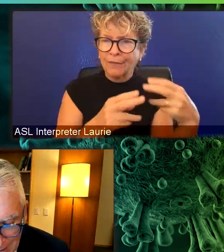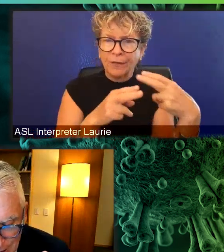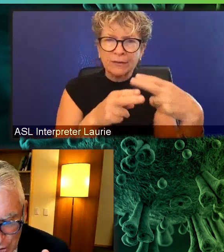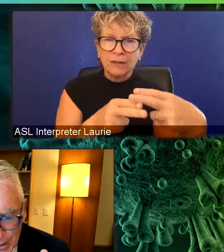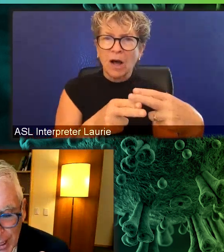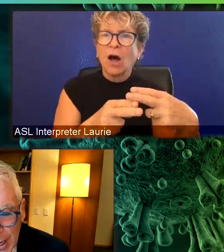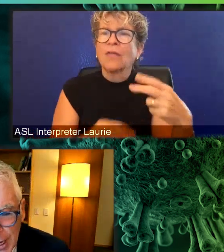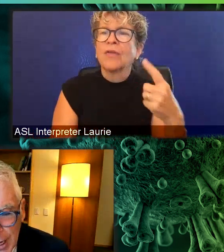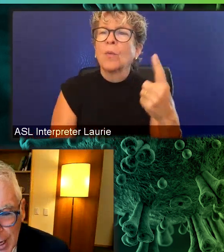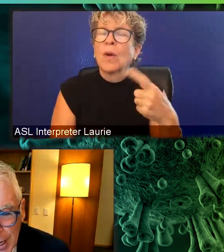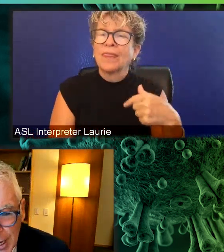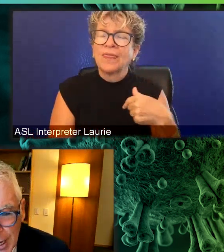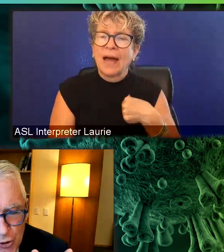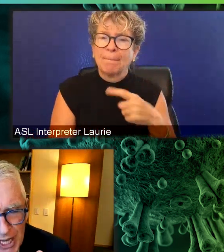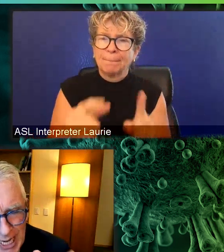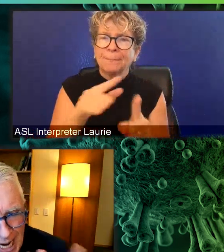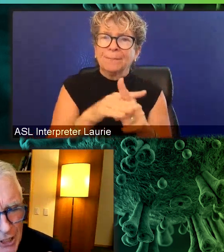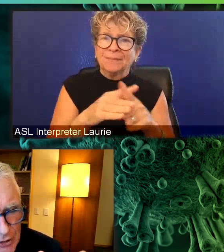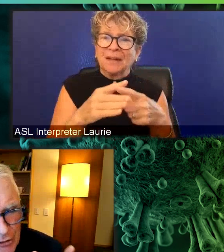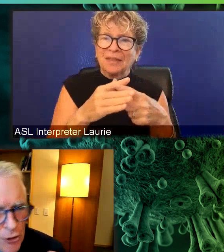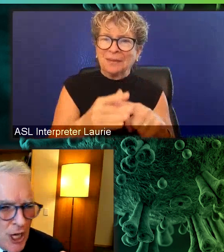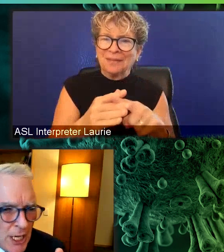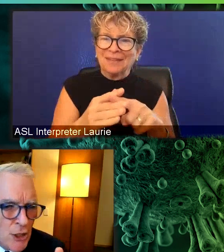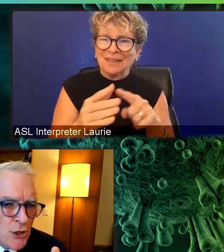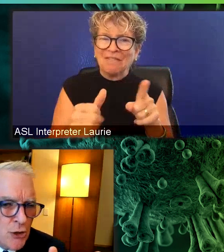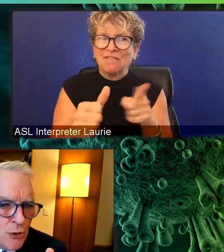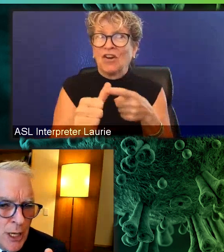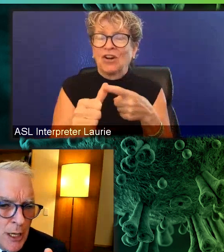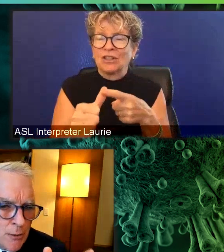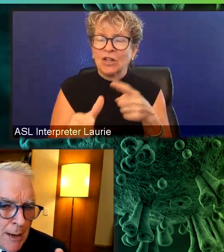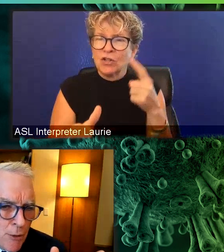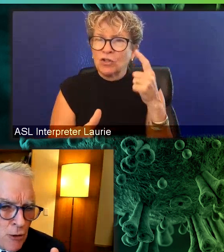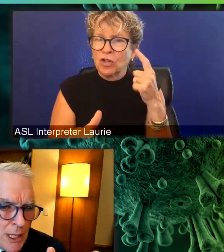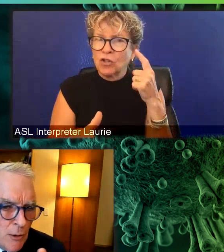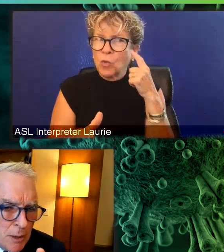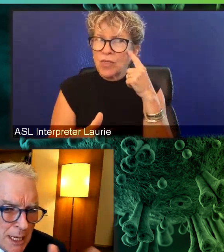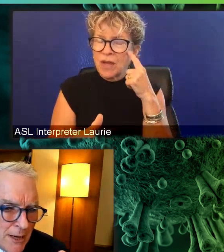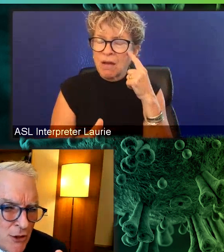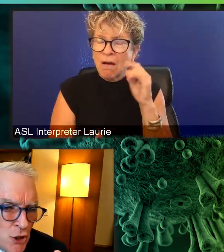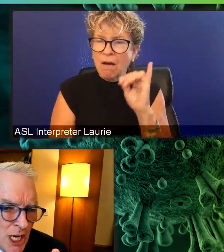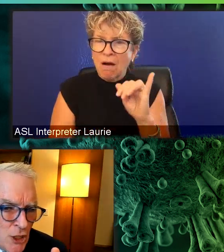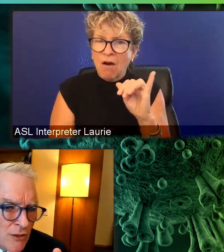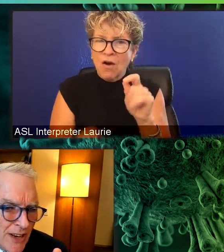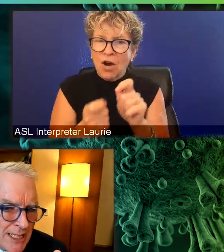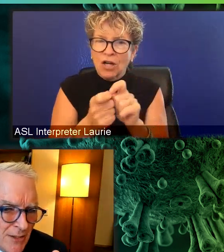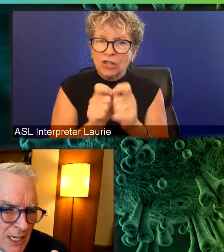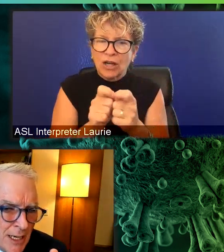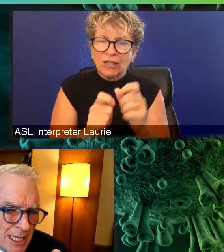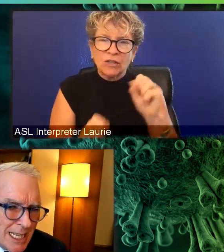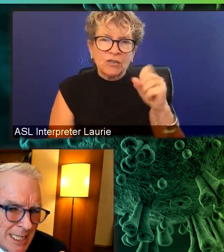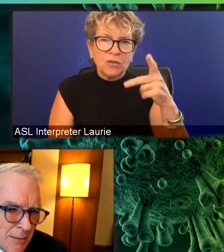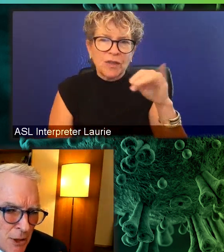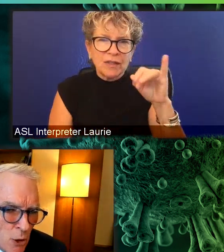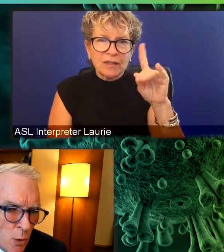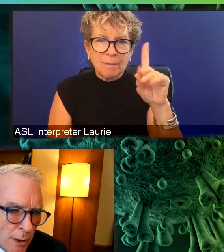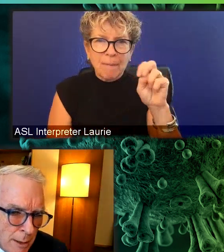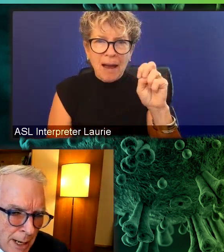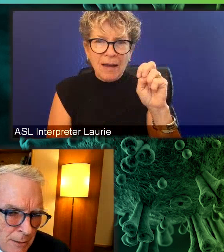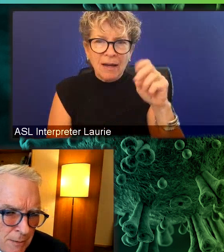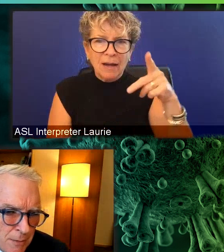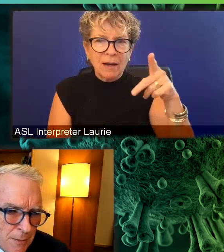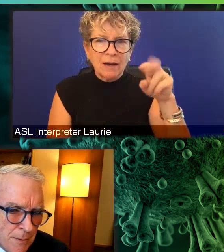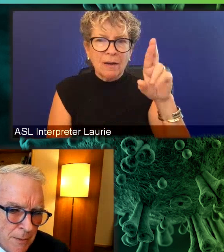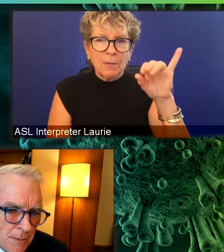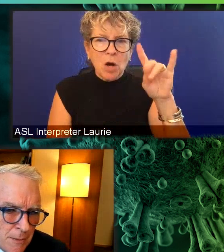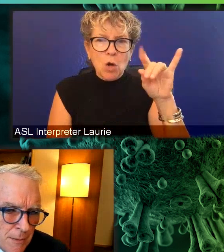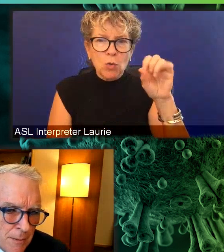one we had initially, um, did you think, gosh, a few changes to the spike protein would be enough to change infectivity? Is that something you worried